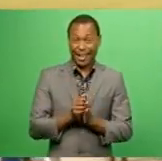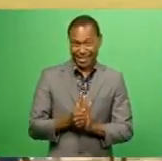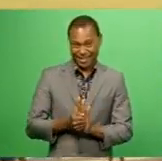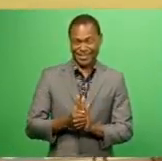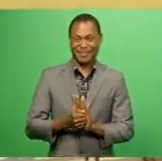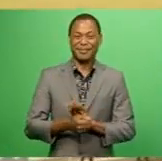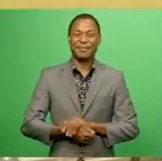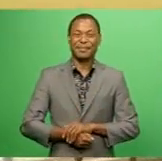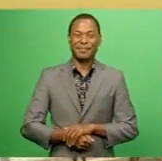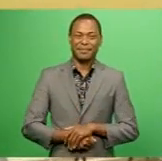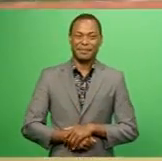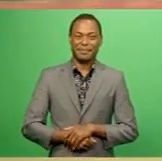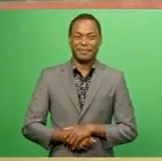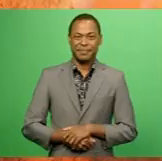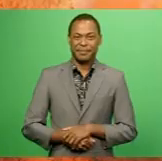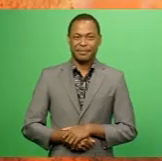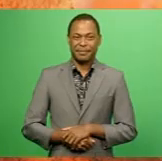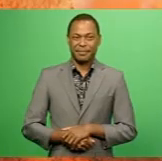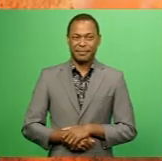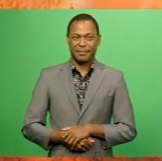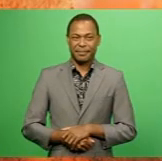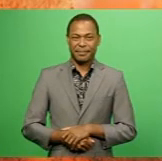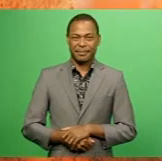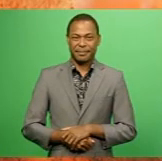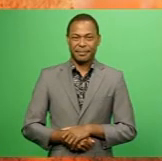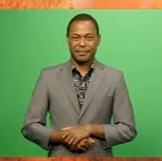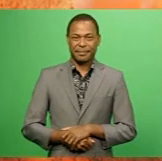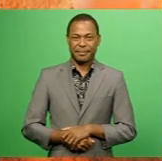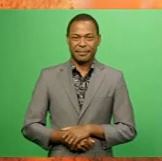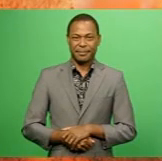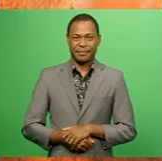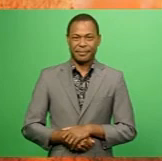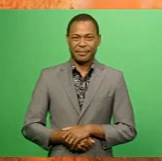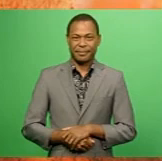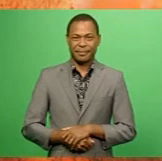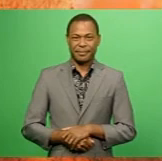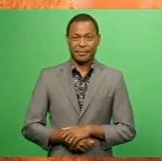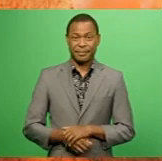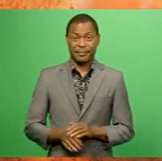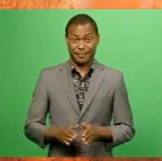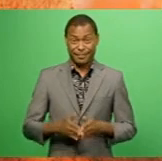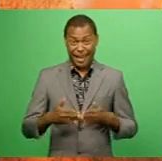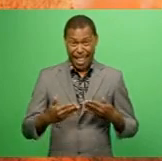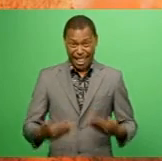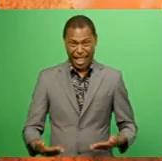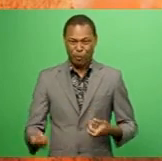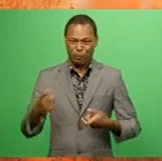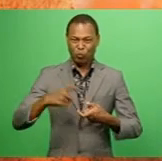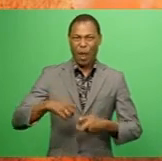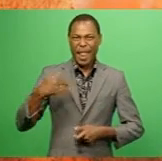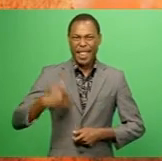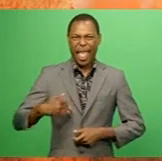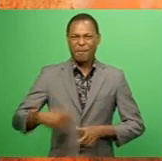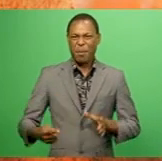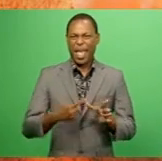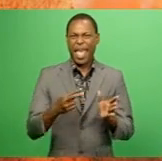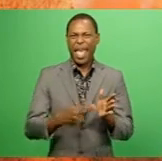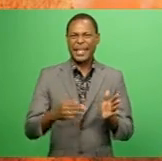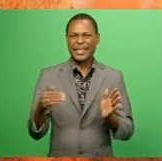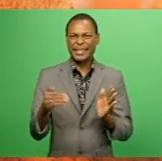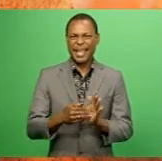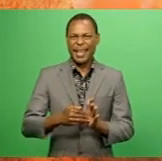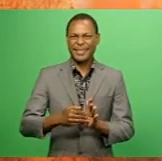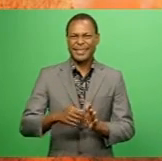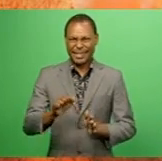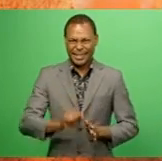Itavi, FBC Sports. We now join Venina, who is live from the ANZ Stadium. Venina, a number of